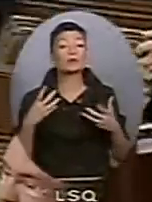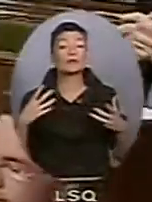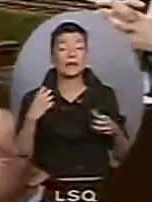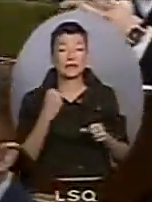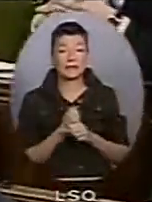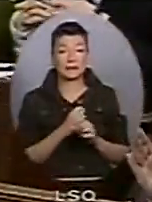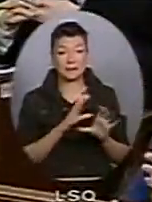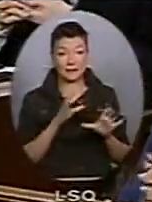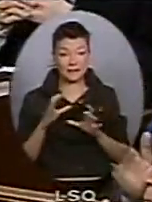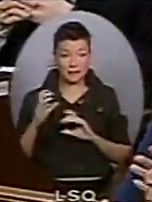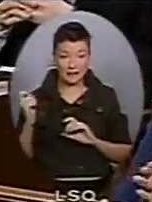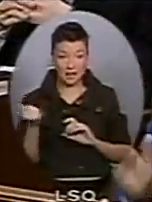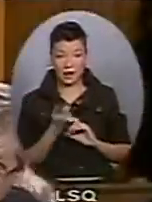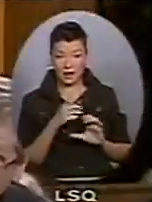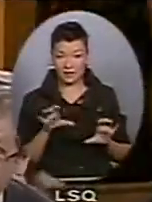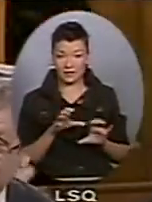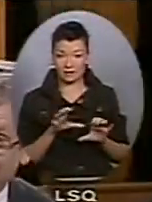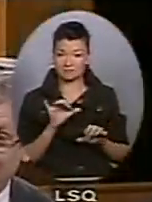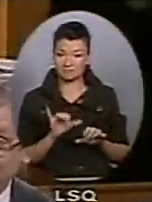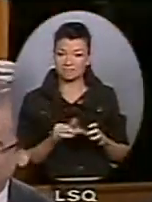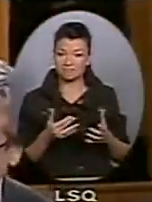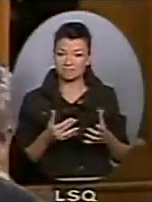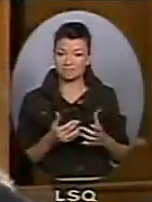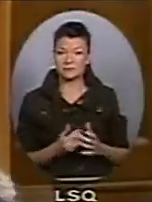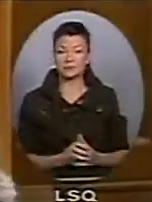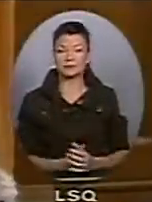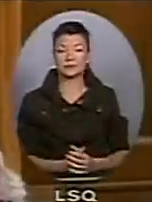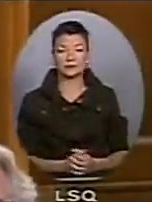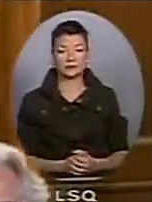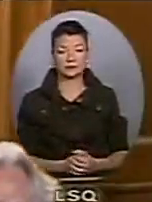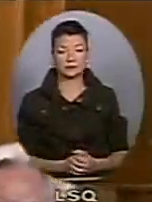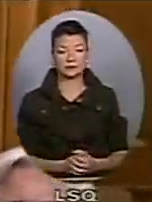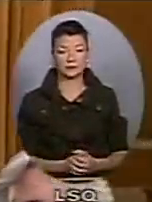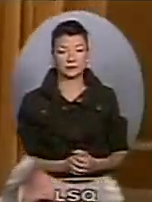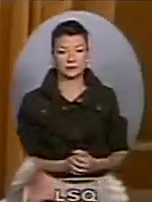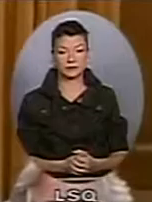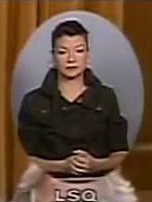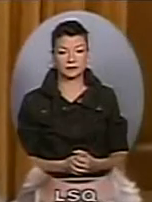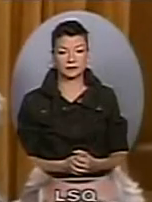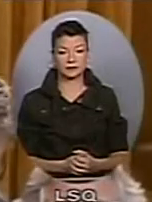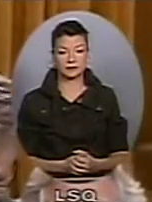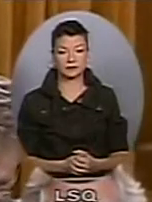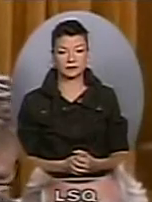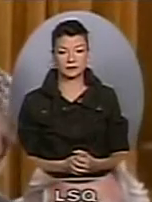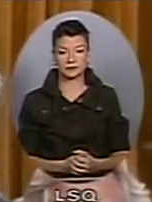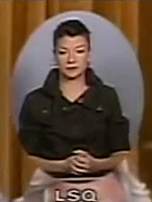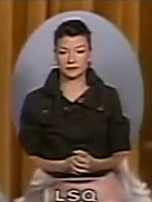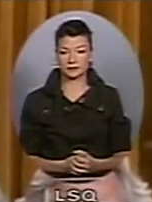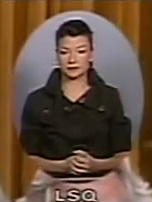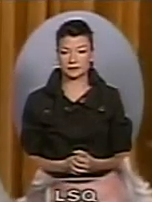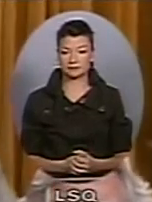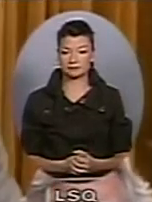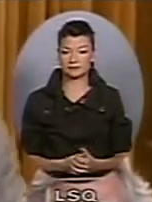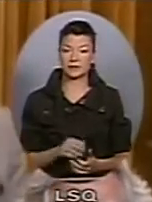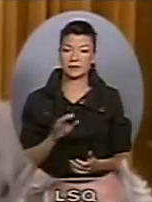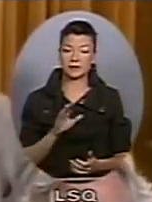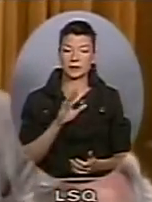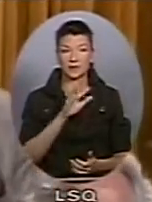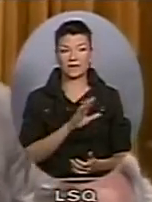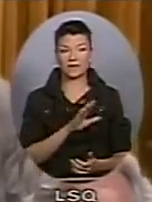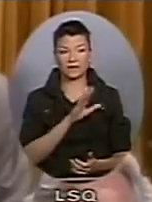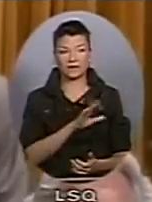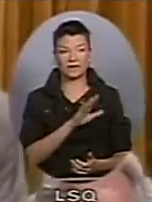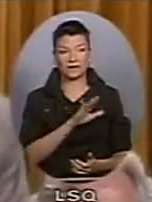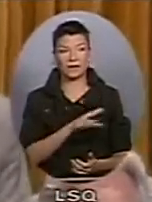Honourable Members to Tim and James May. Poor old guy over there looked like his battery was running down on him. Speaking of lowering the